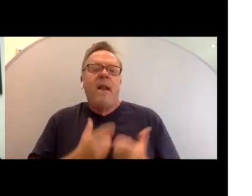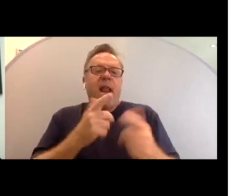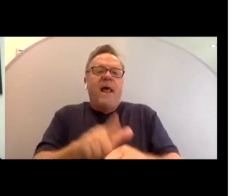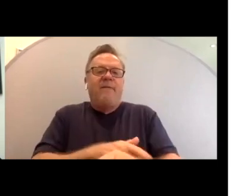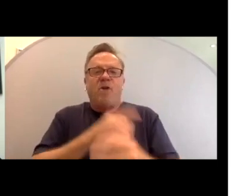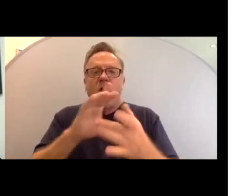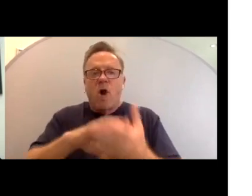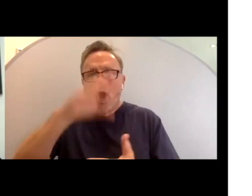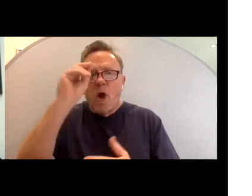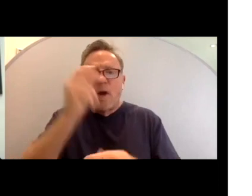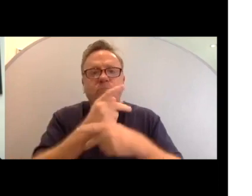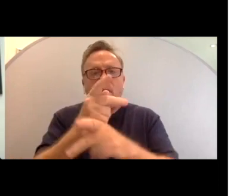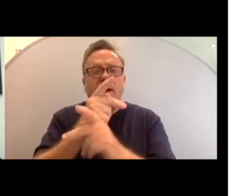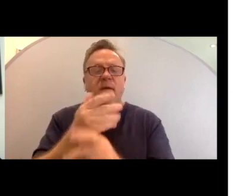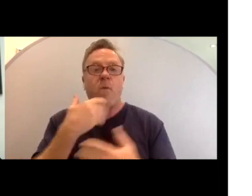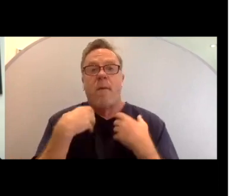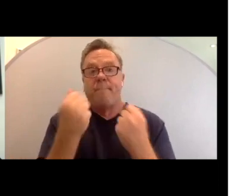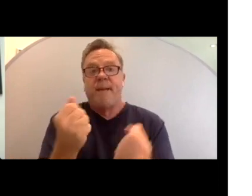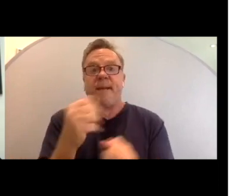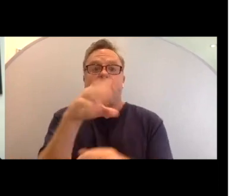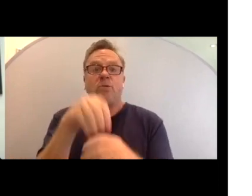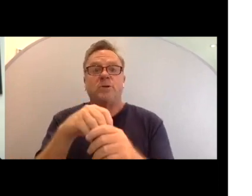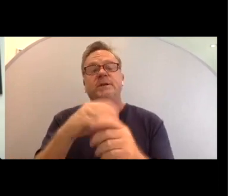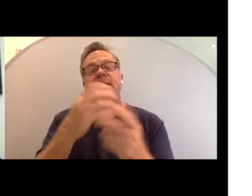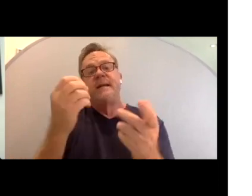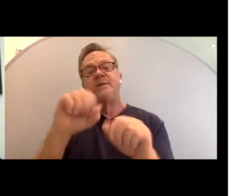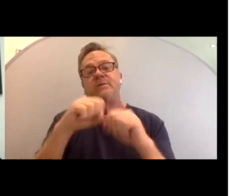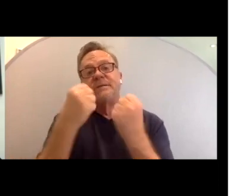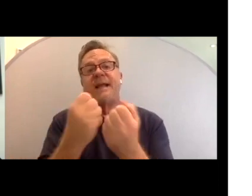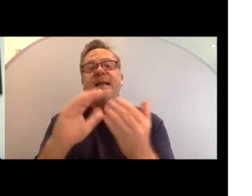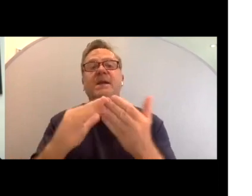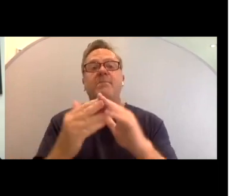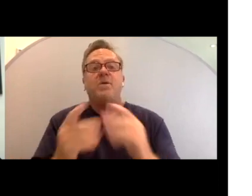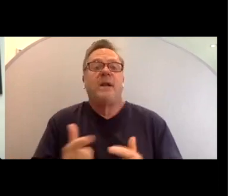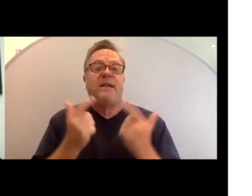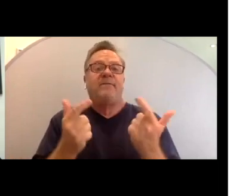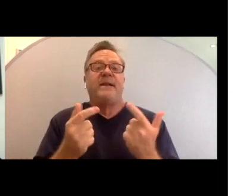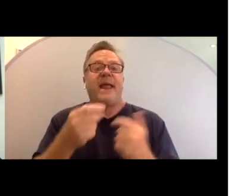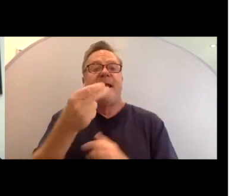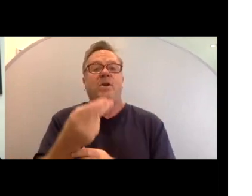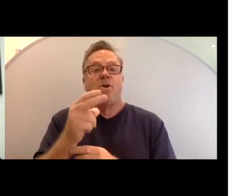productivity, well-being, inclusion in society, and community living and human relations.